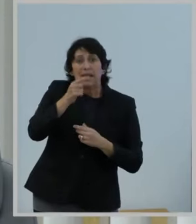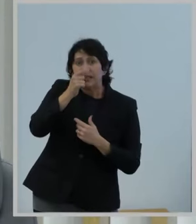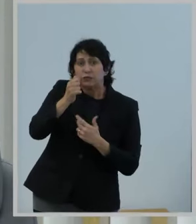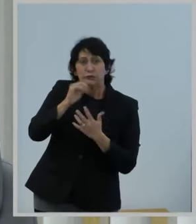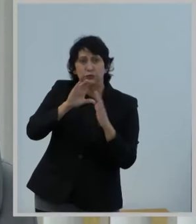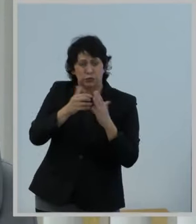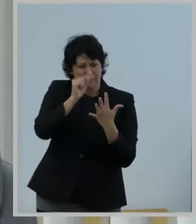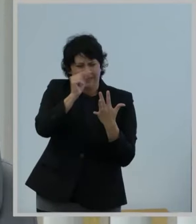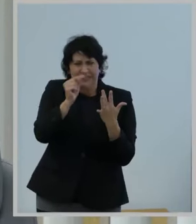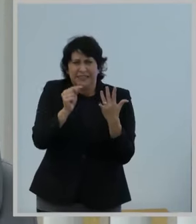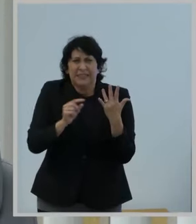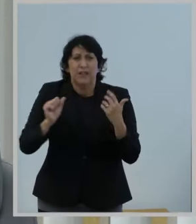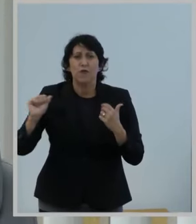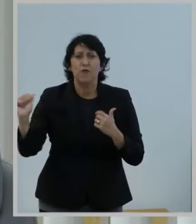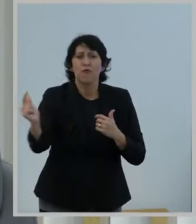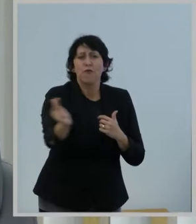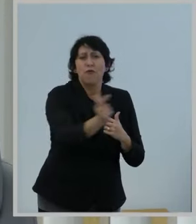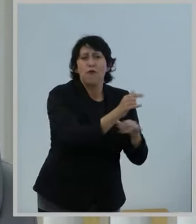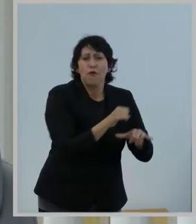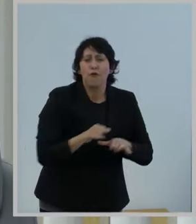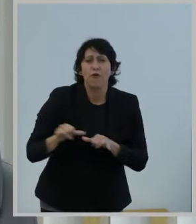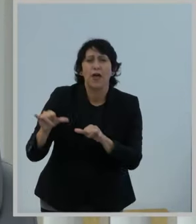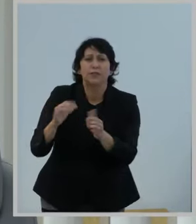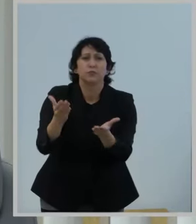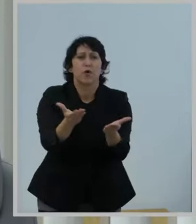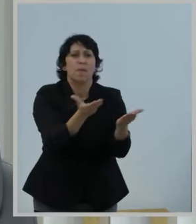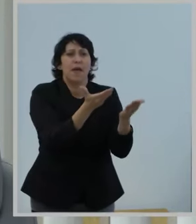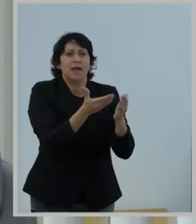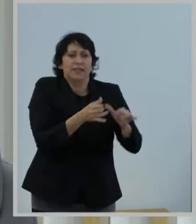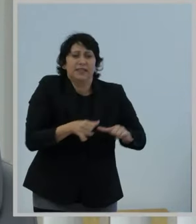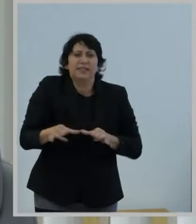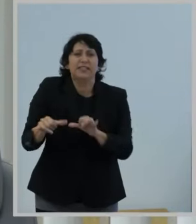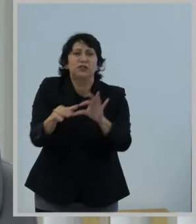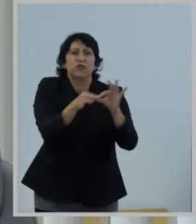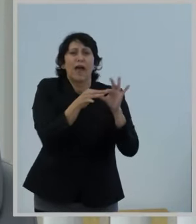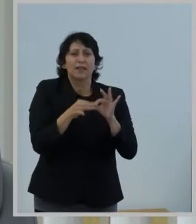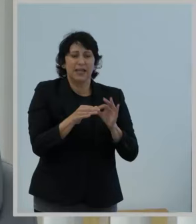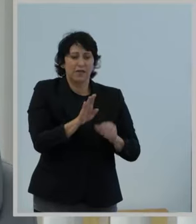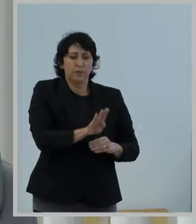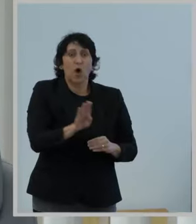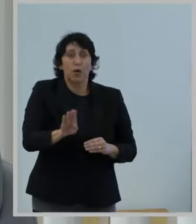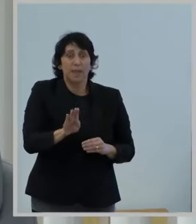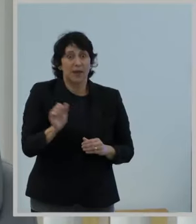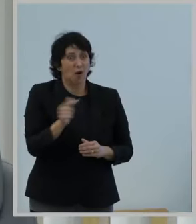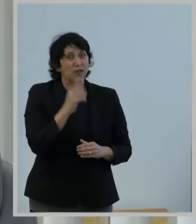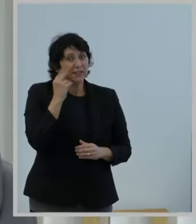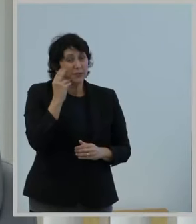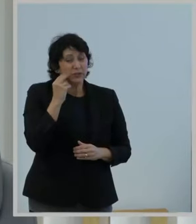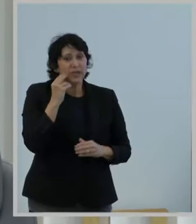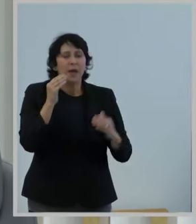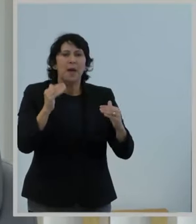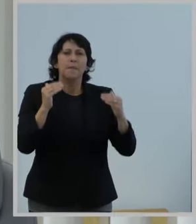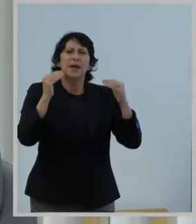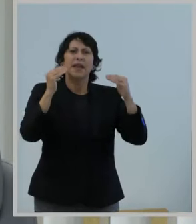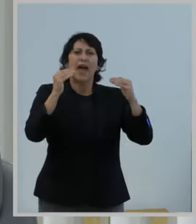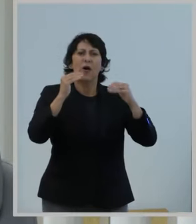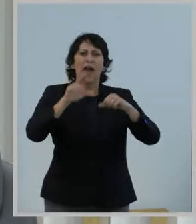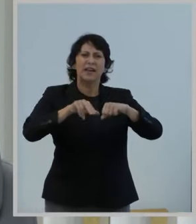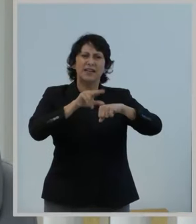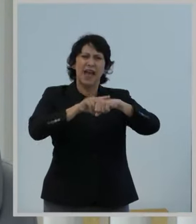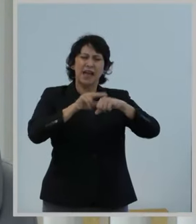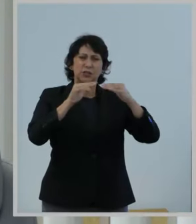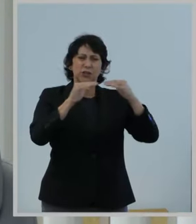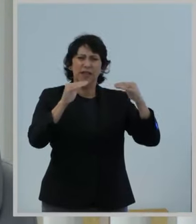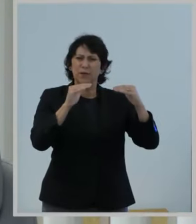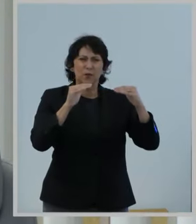has underscored the centrality of broadband to our lives. Yet, at a national level, we do not have a regulatory framework to